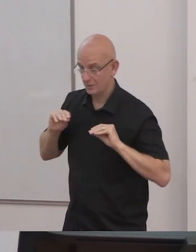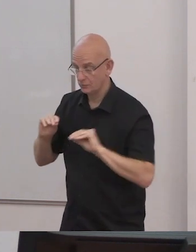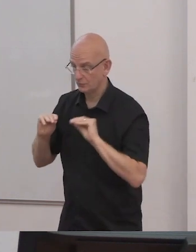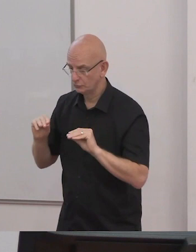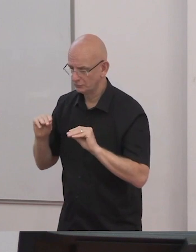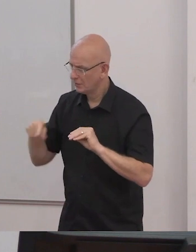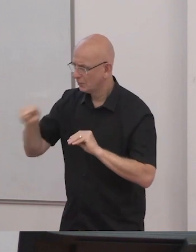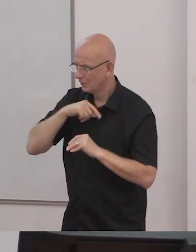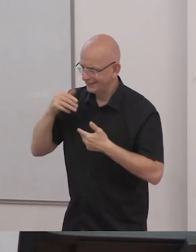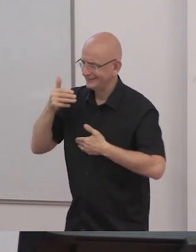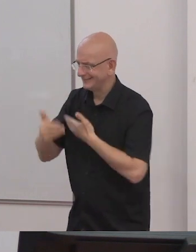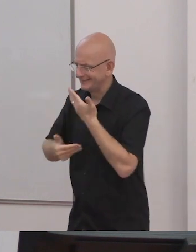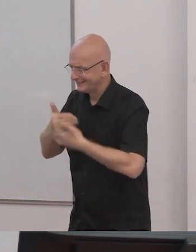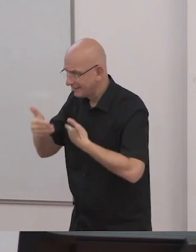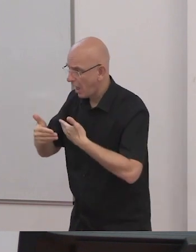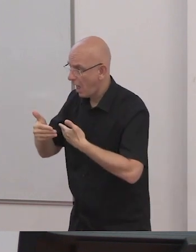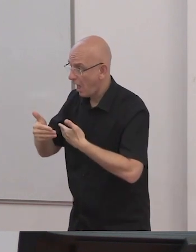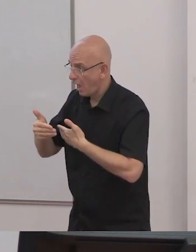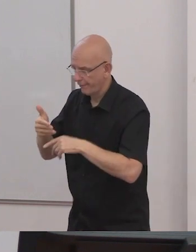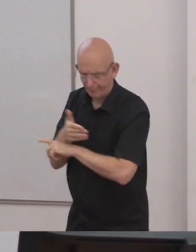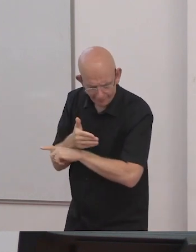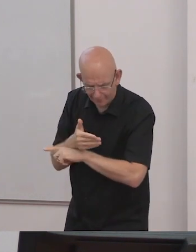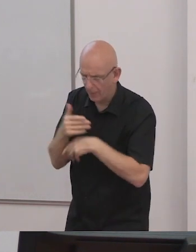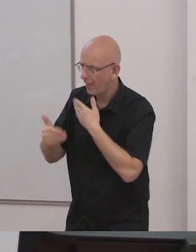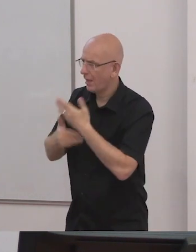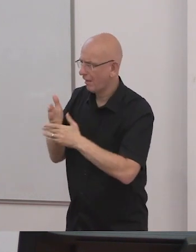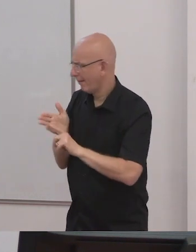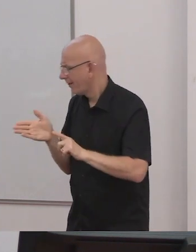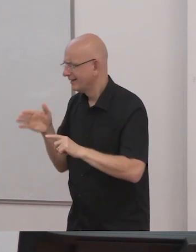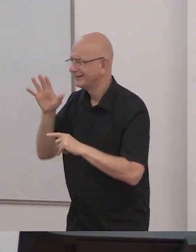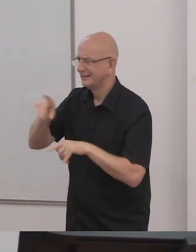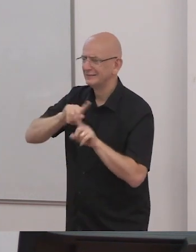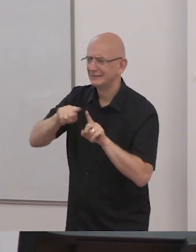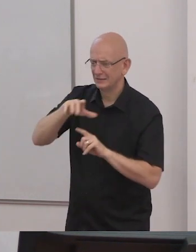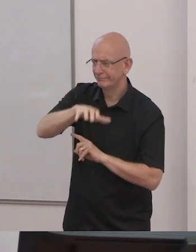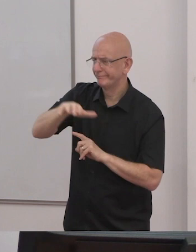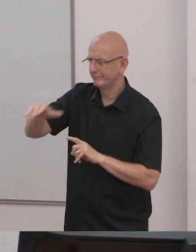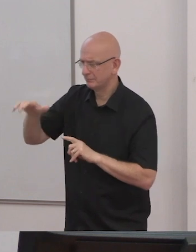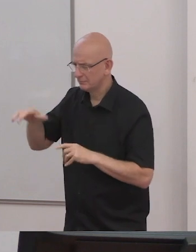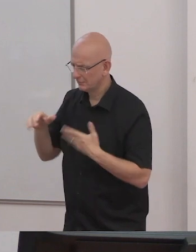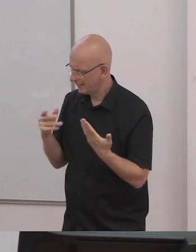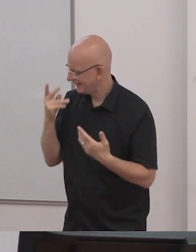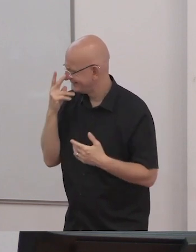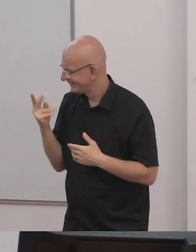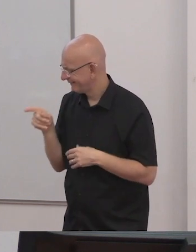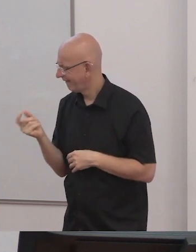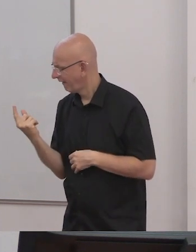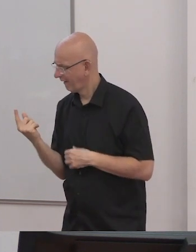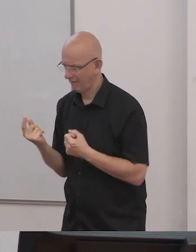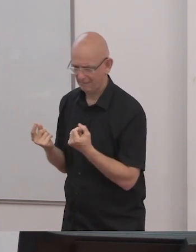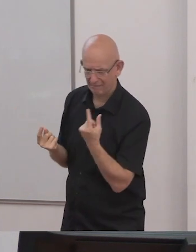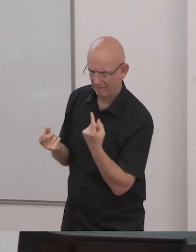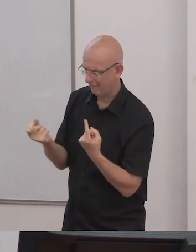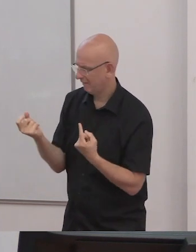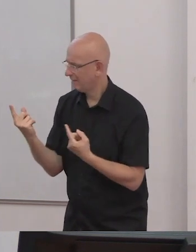but no whole scale commitment and transformative steps